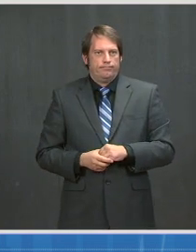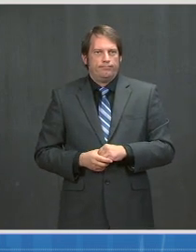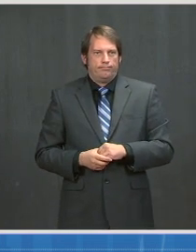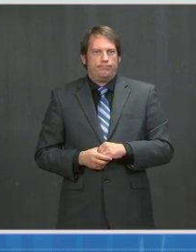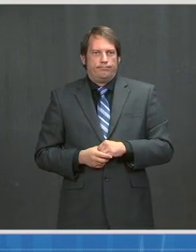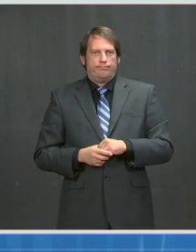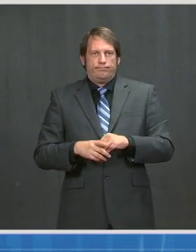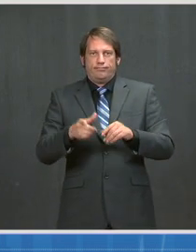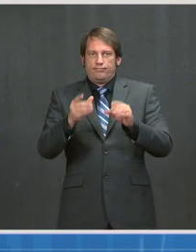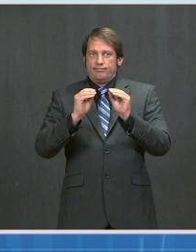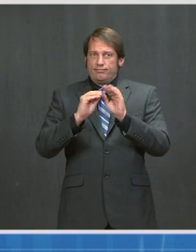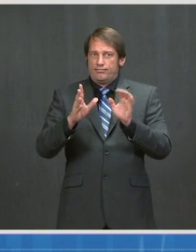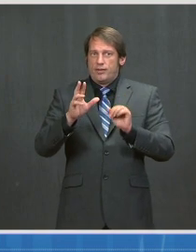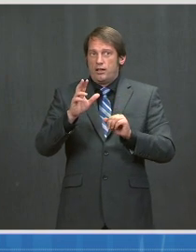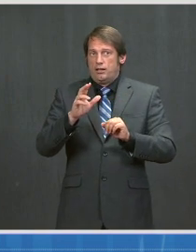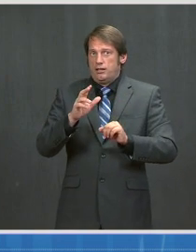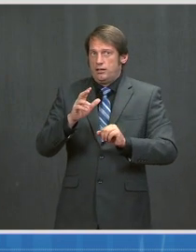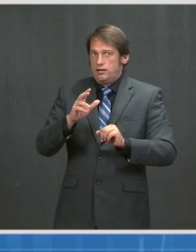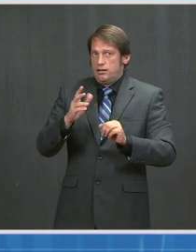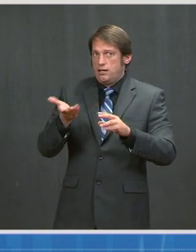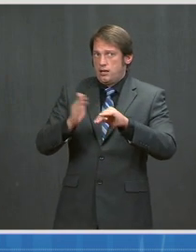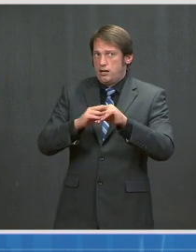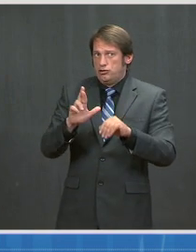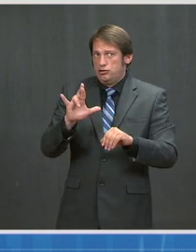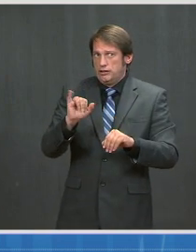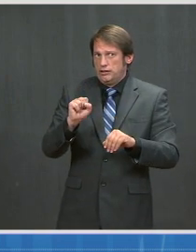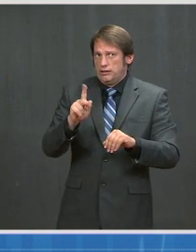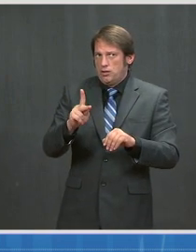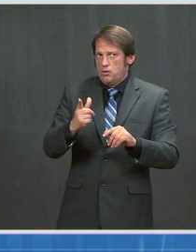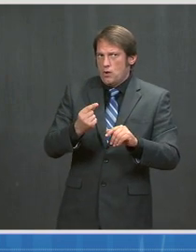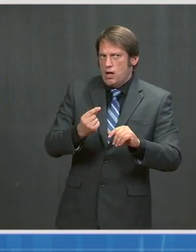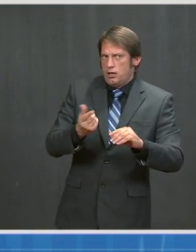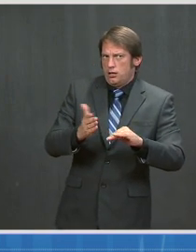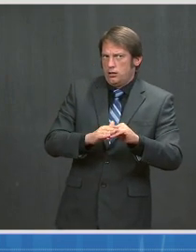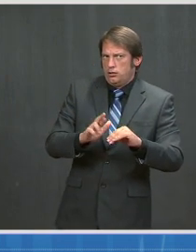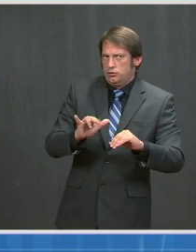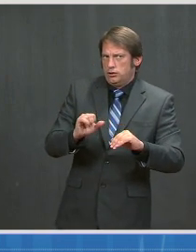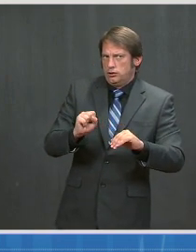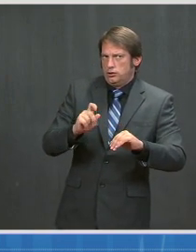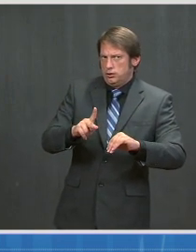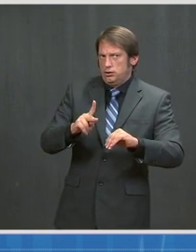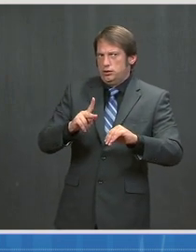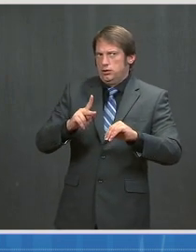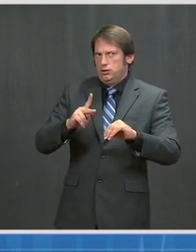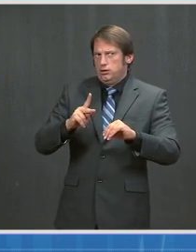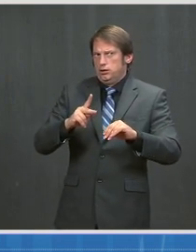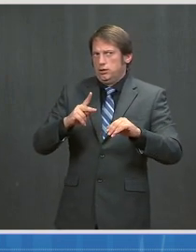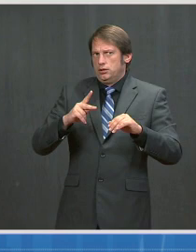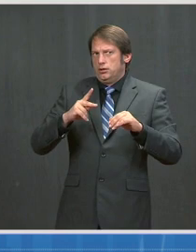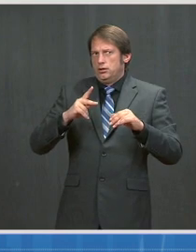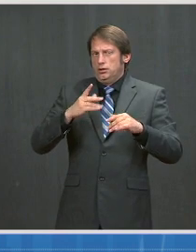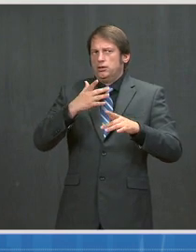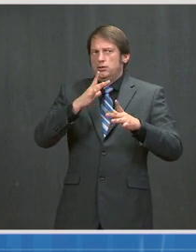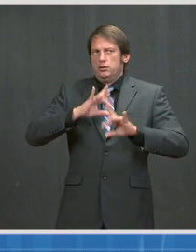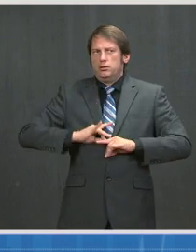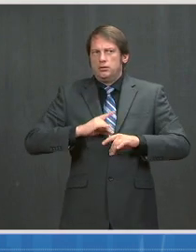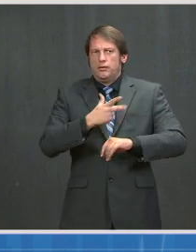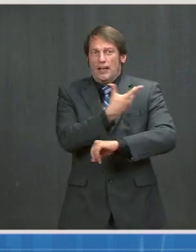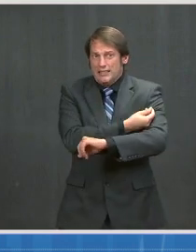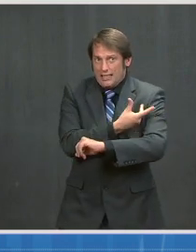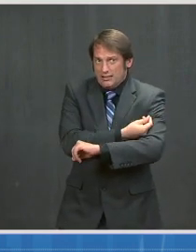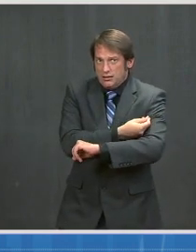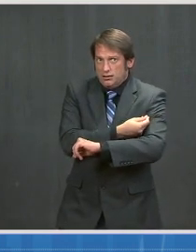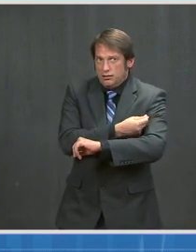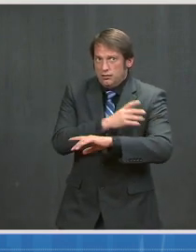pregnant women versus non-pregnant women for adverse outcomes of the pregnancy itself and for them as